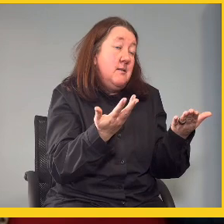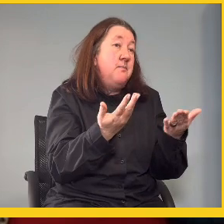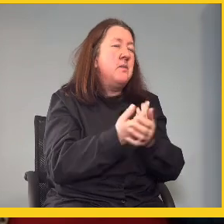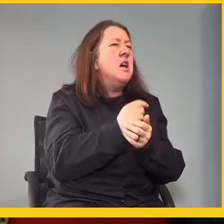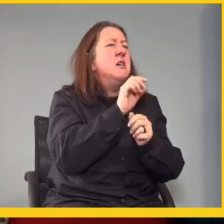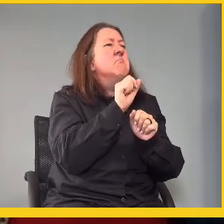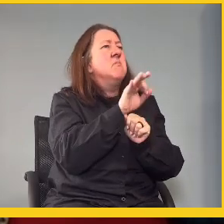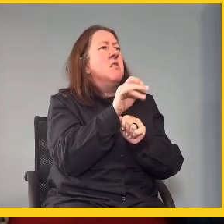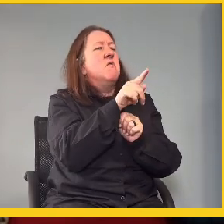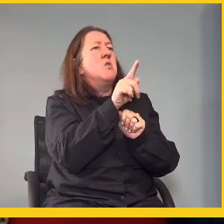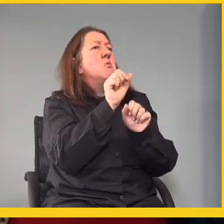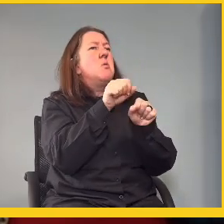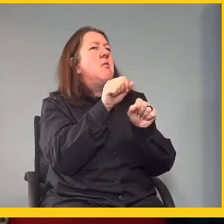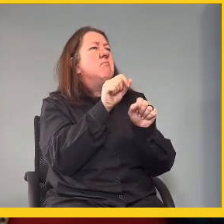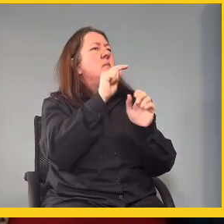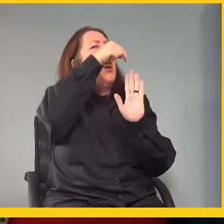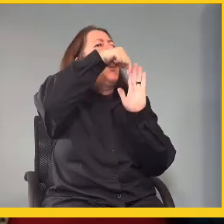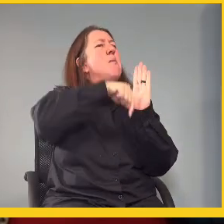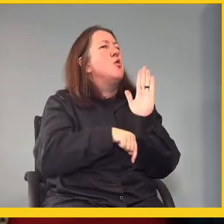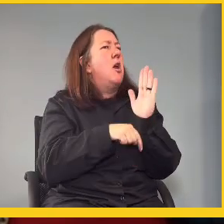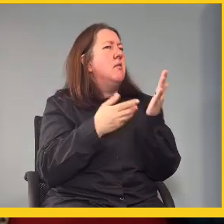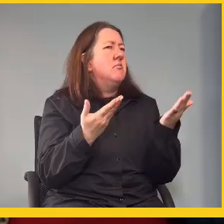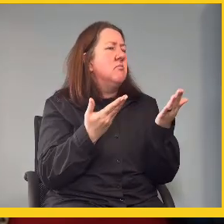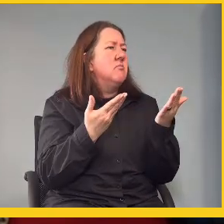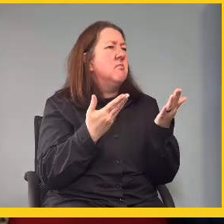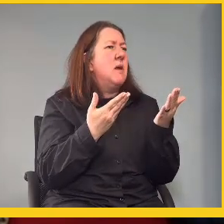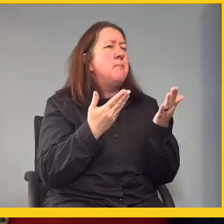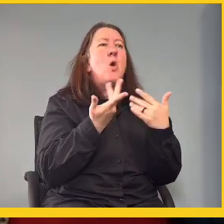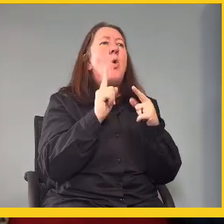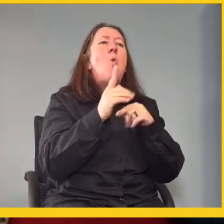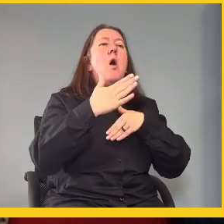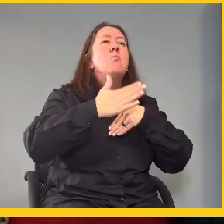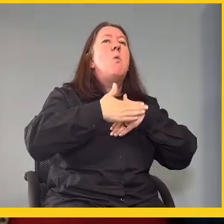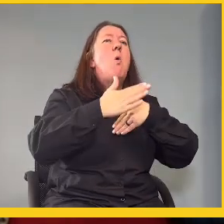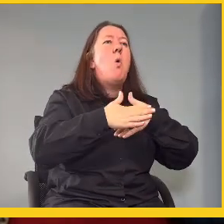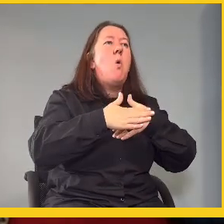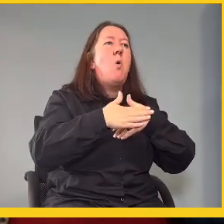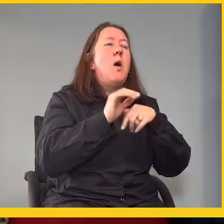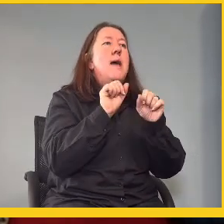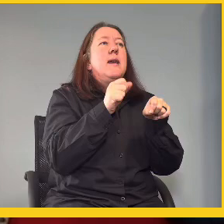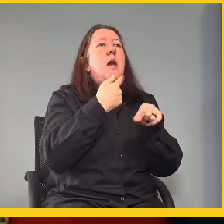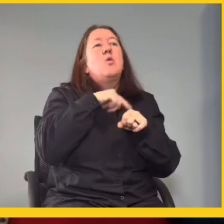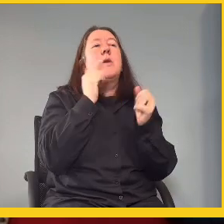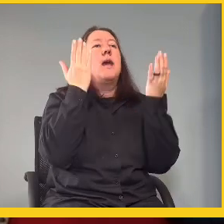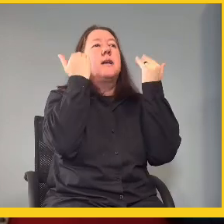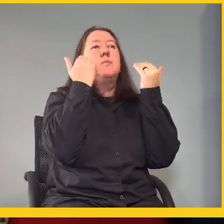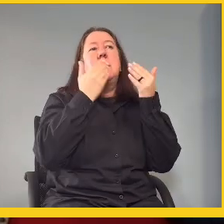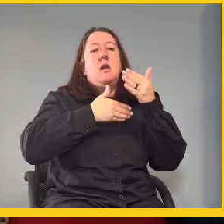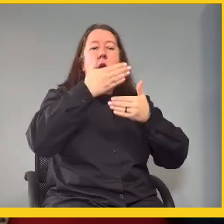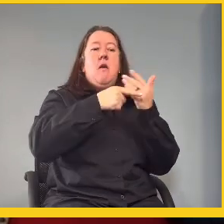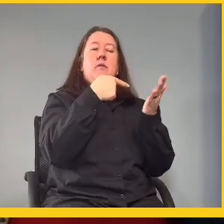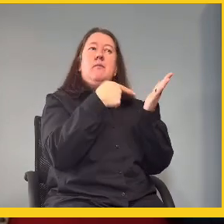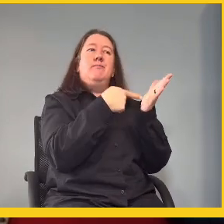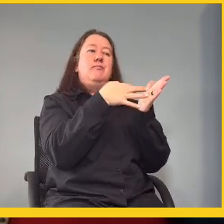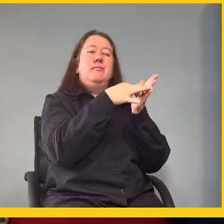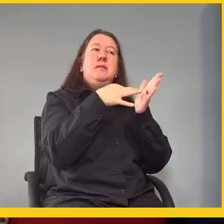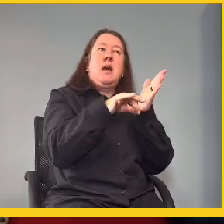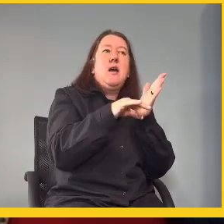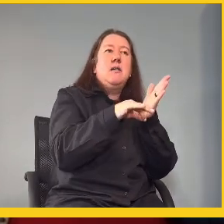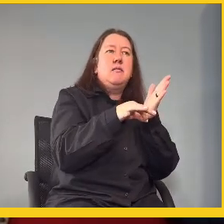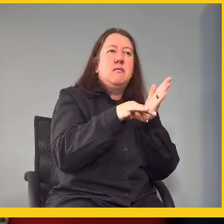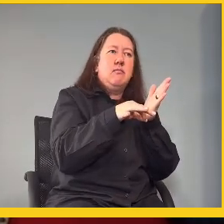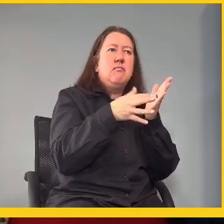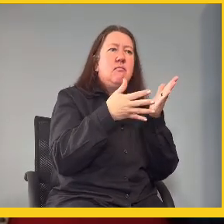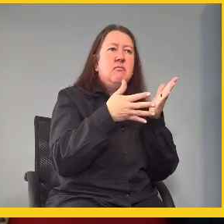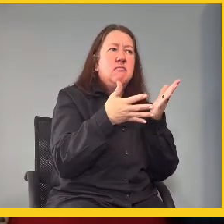if you can just please elaborate in terms of what more can we expect, after the signing of, you know,